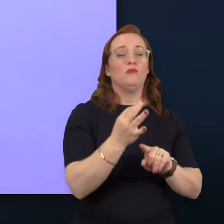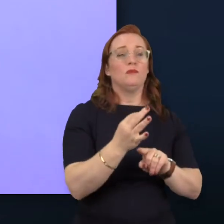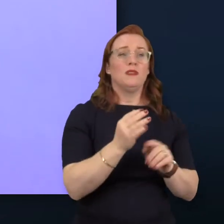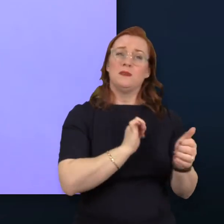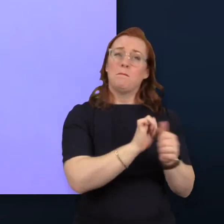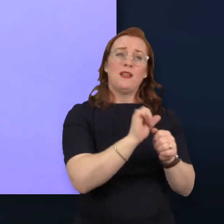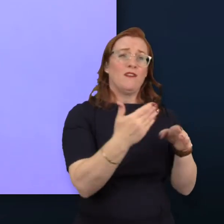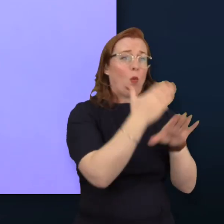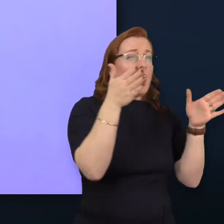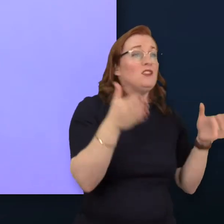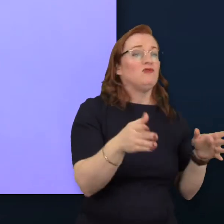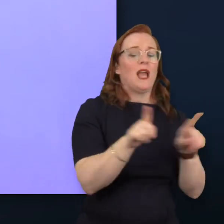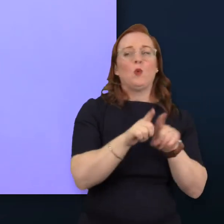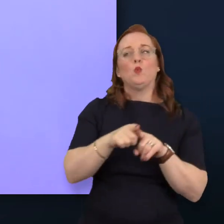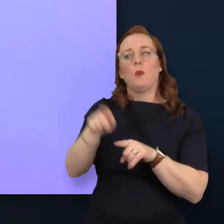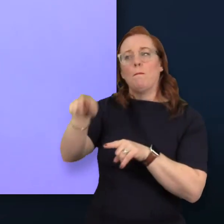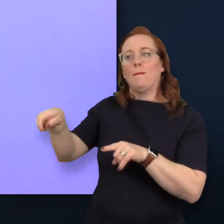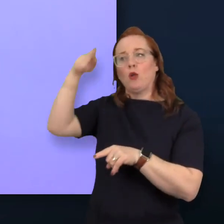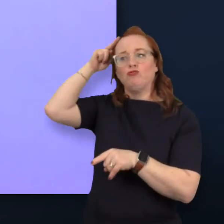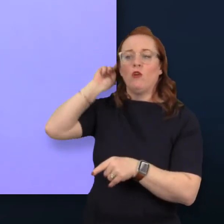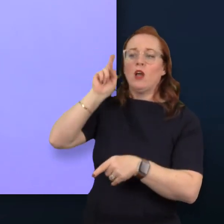and a win for neurodiverse people.